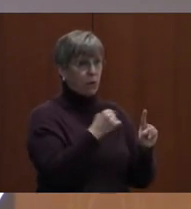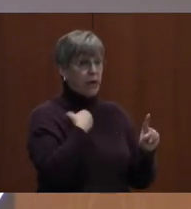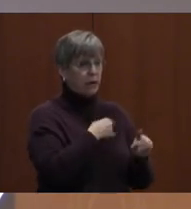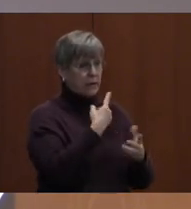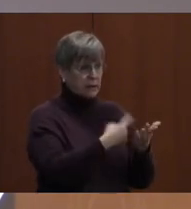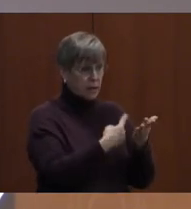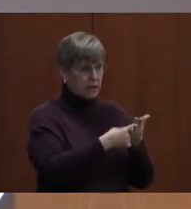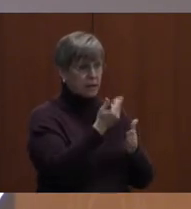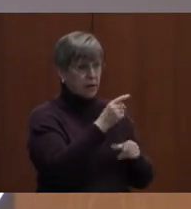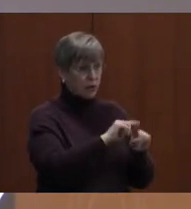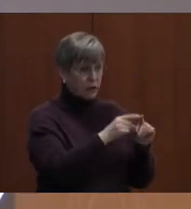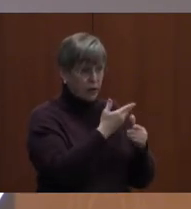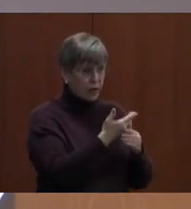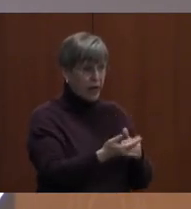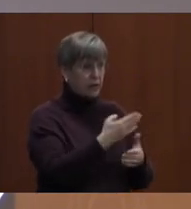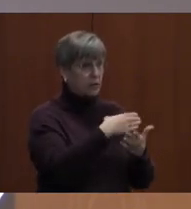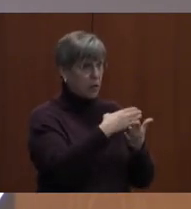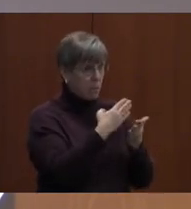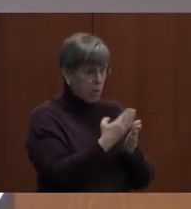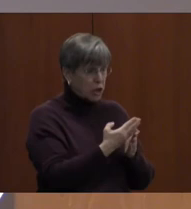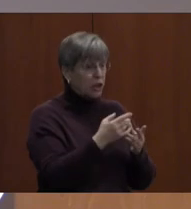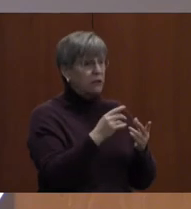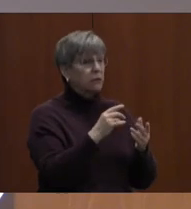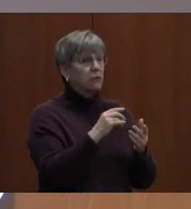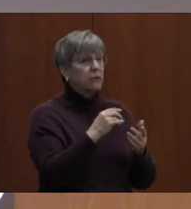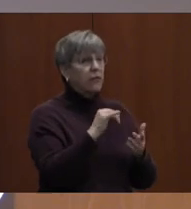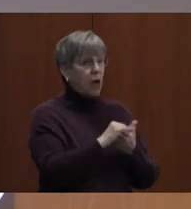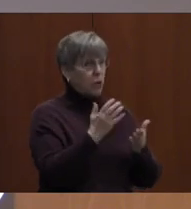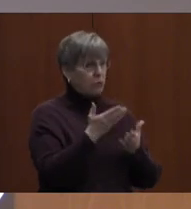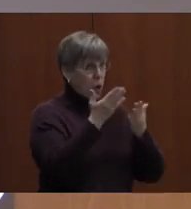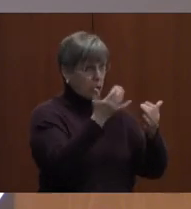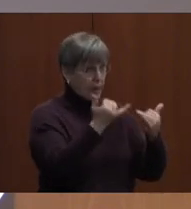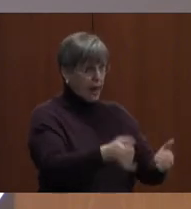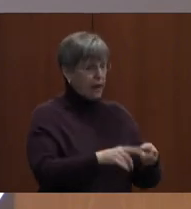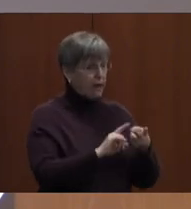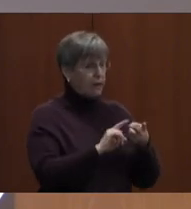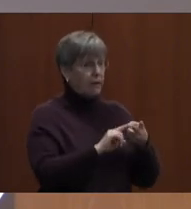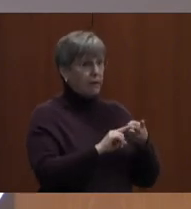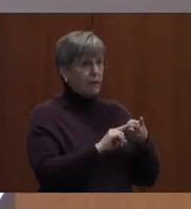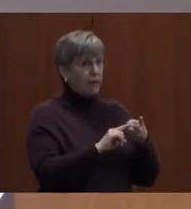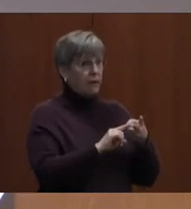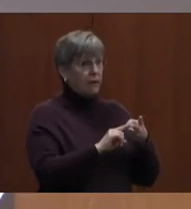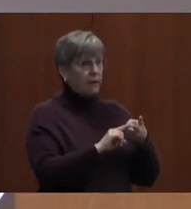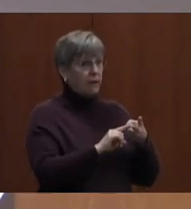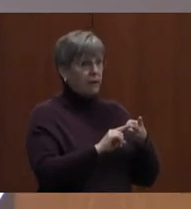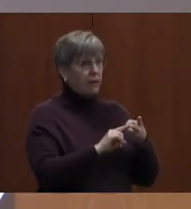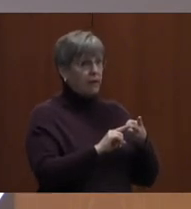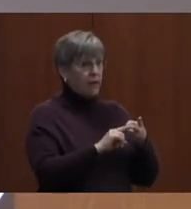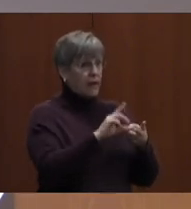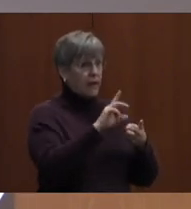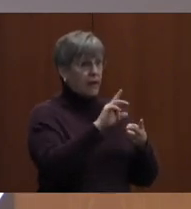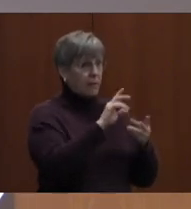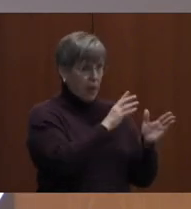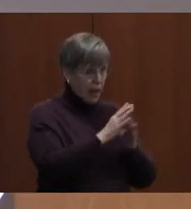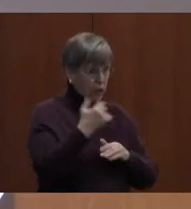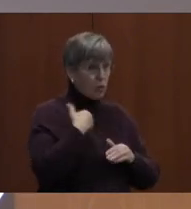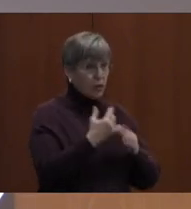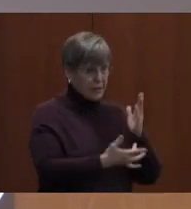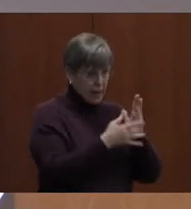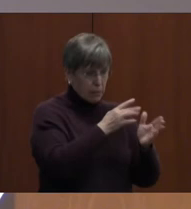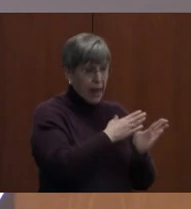about a couple different things. We talked about the budget that was brought up today. We also talked about the tech plan that you all just read about.